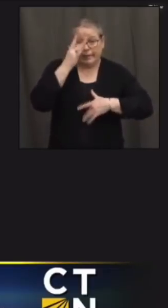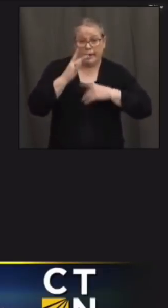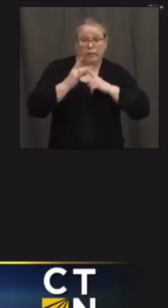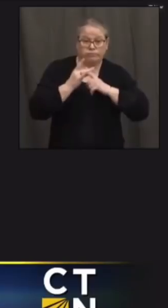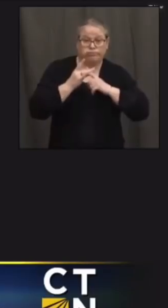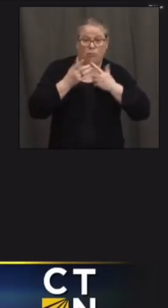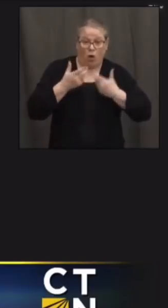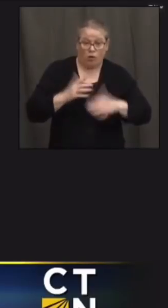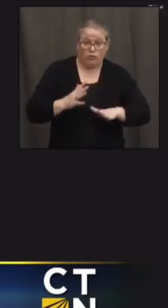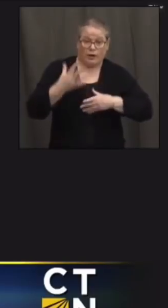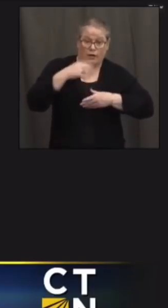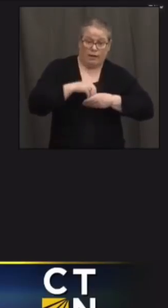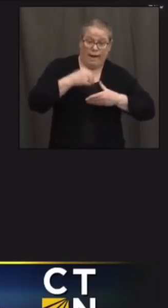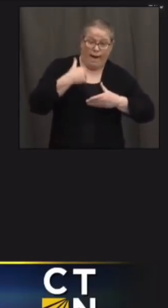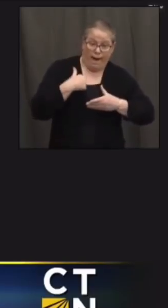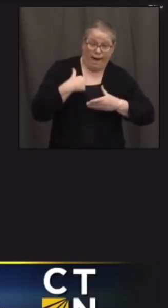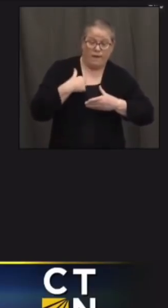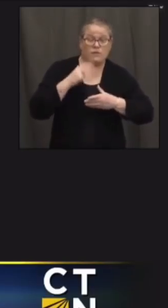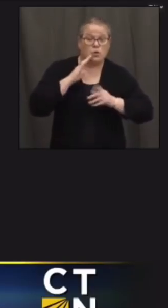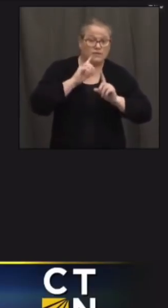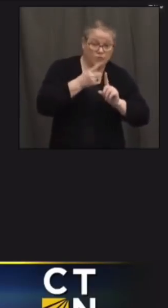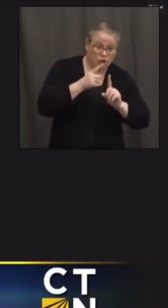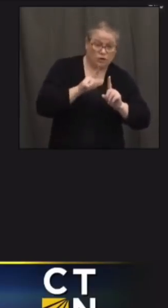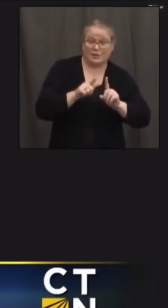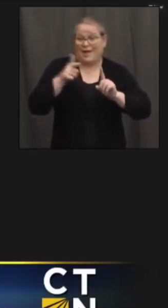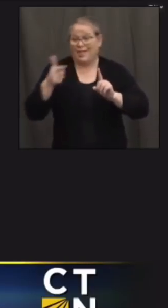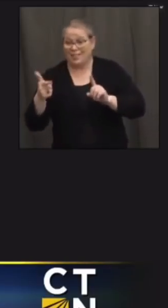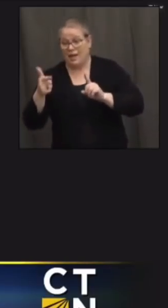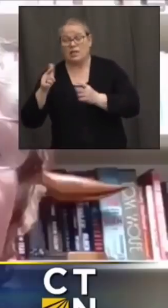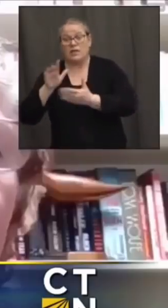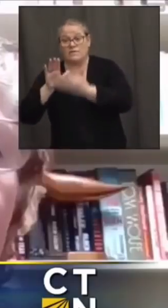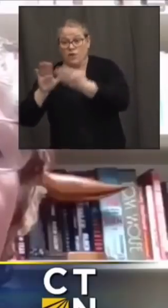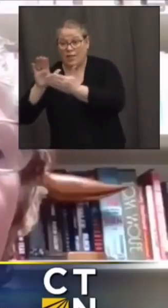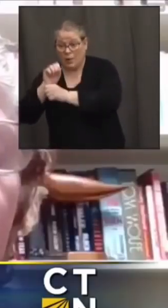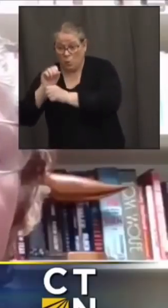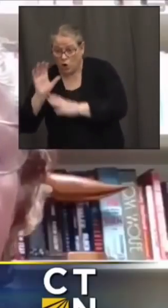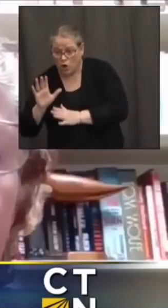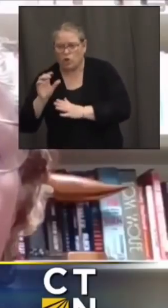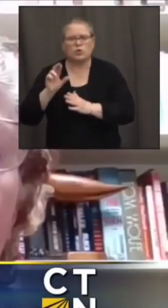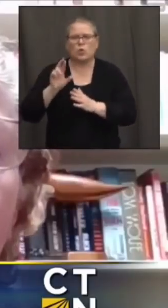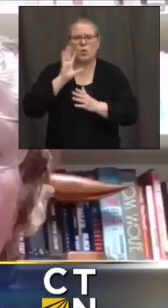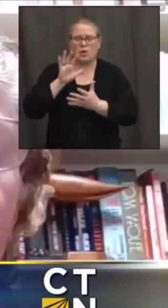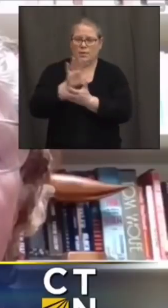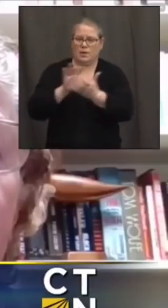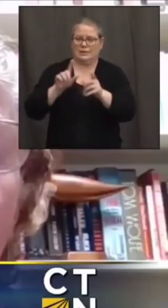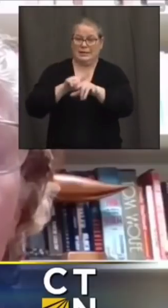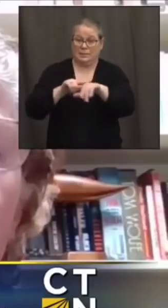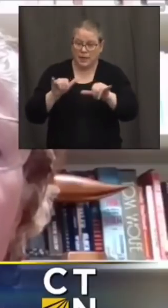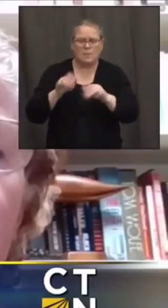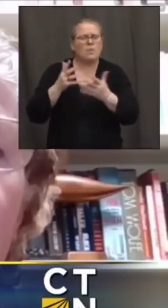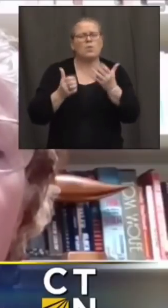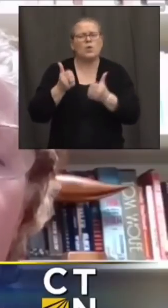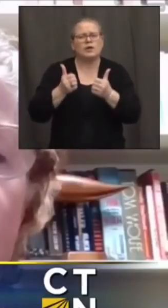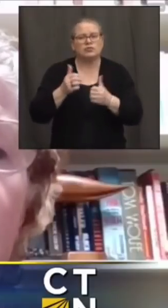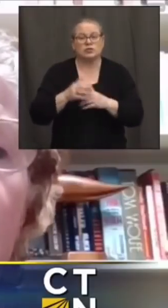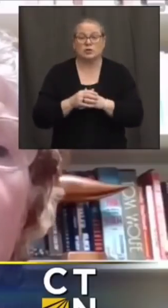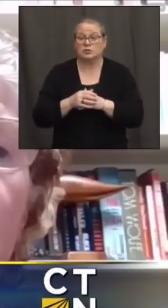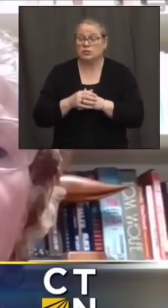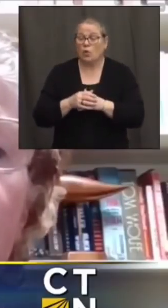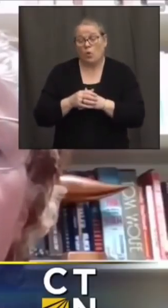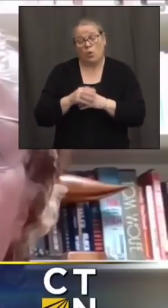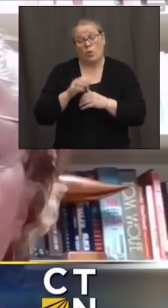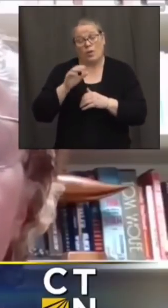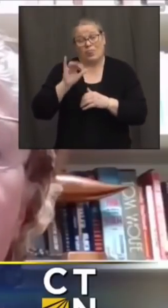be kind of mixed together based on other factors yep so uh those are obviously all challenging questions